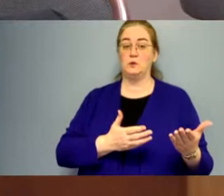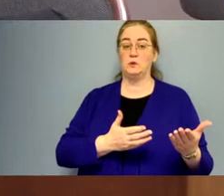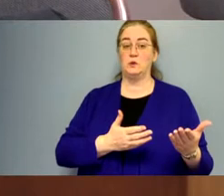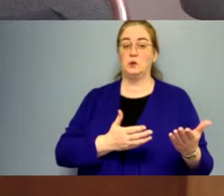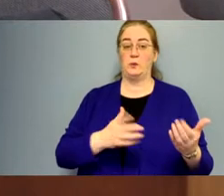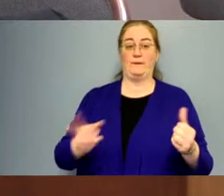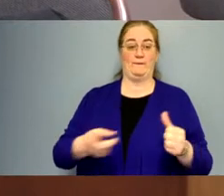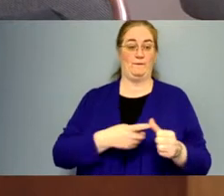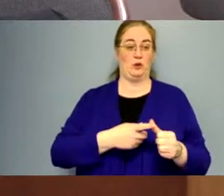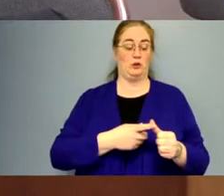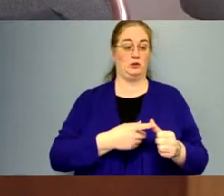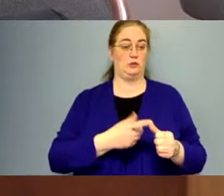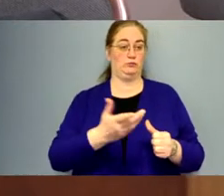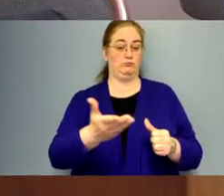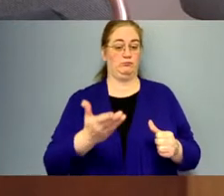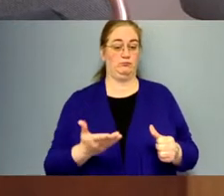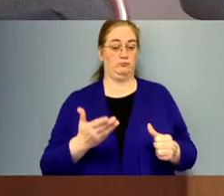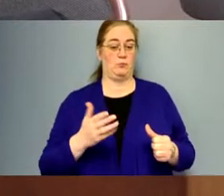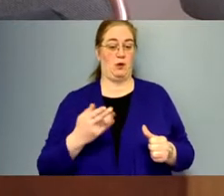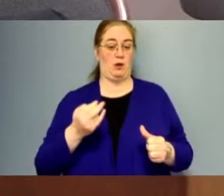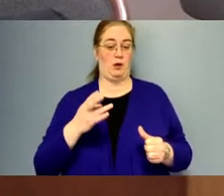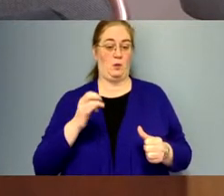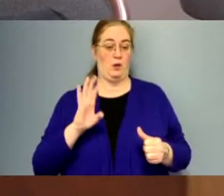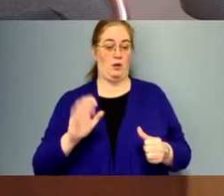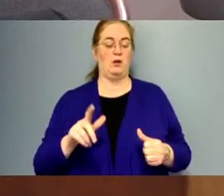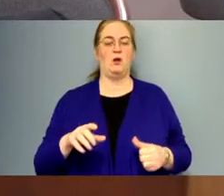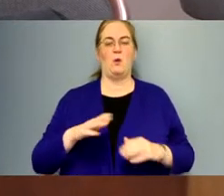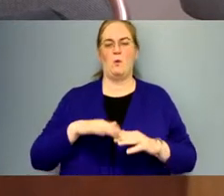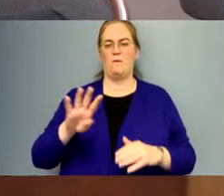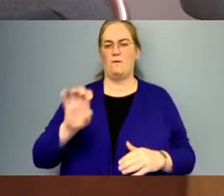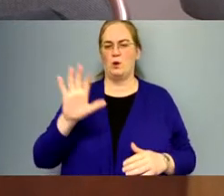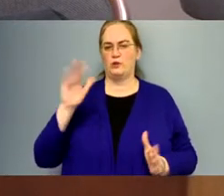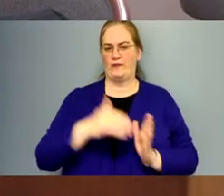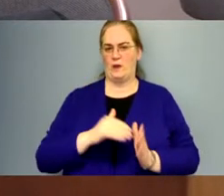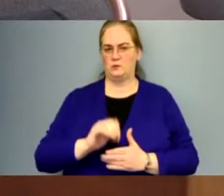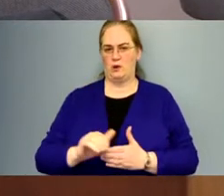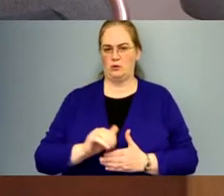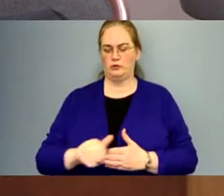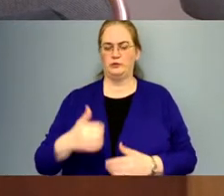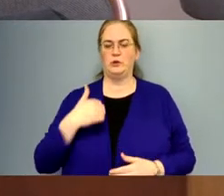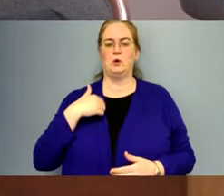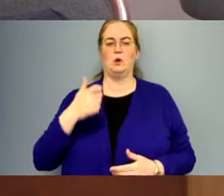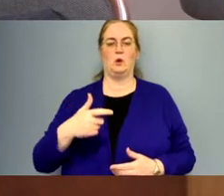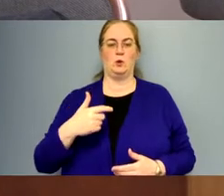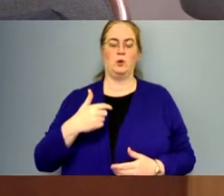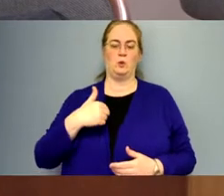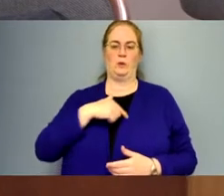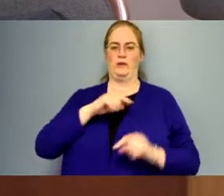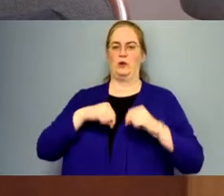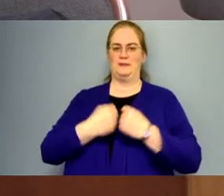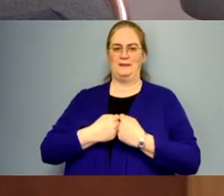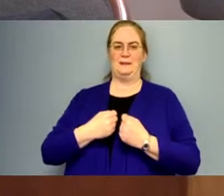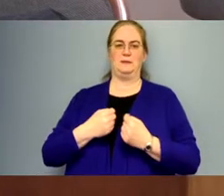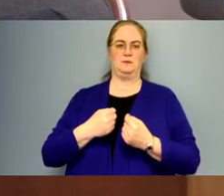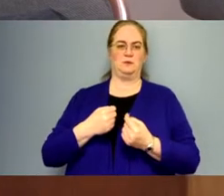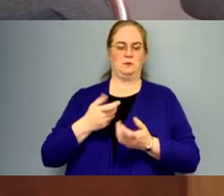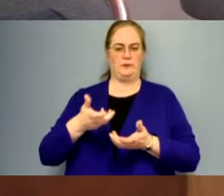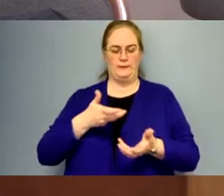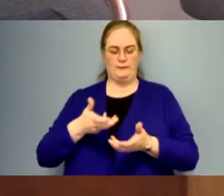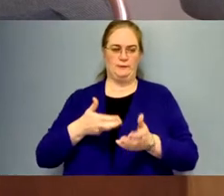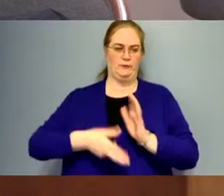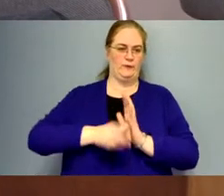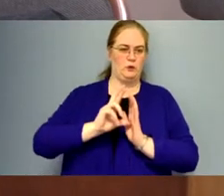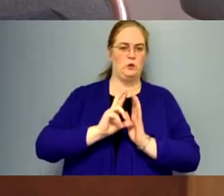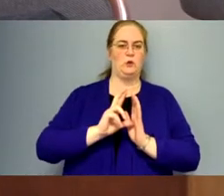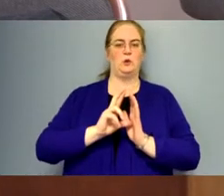when this first came in from Honeywell was all over 400, $400,000. Um, we were able to, with our, with our teams kind of review that,